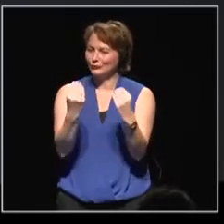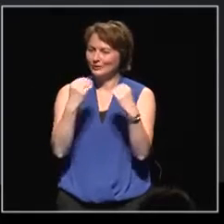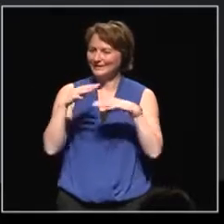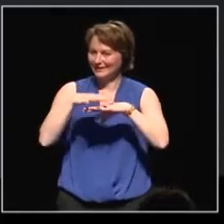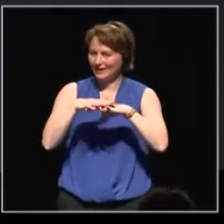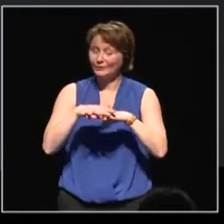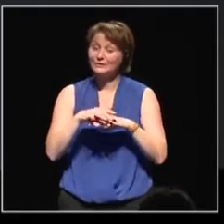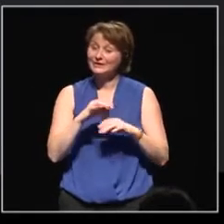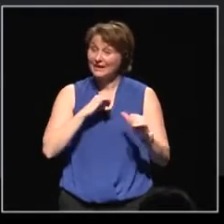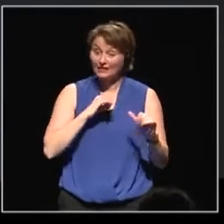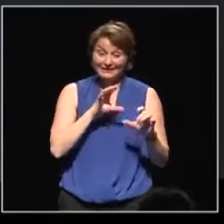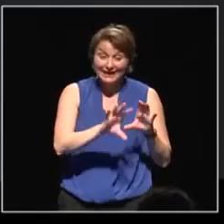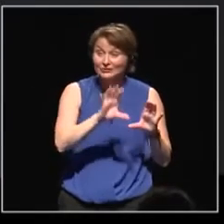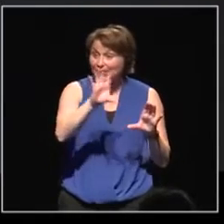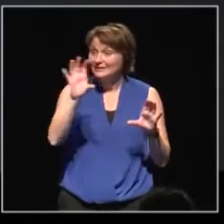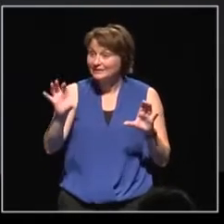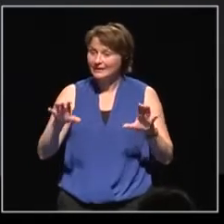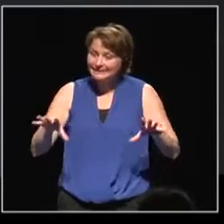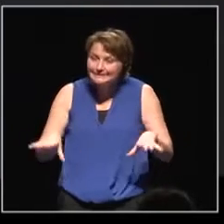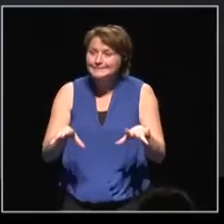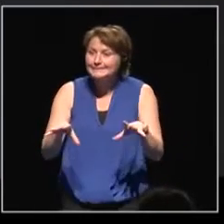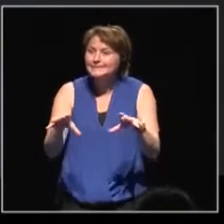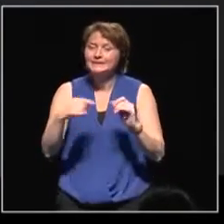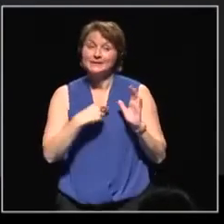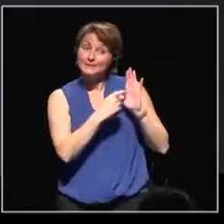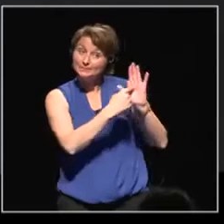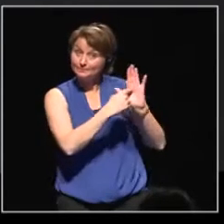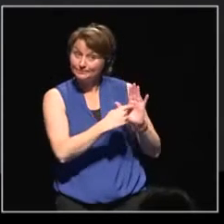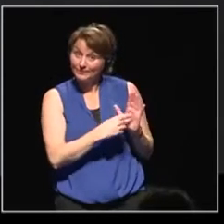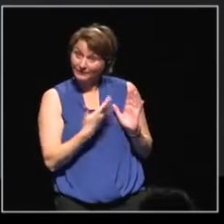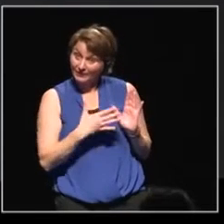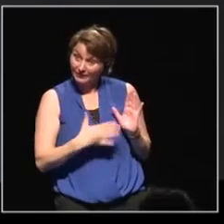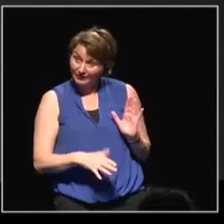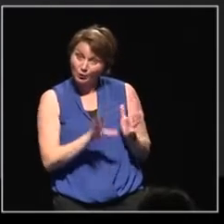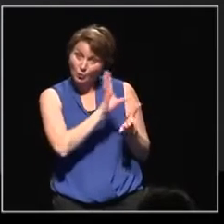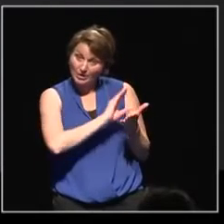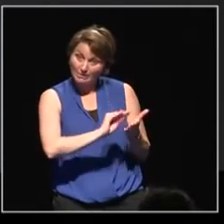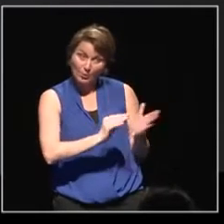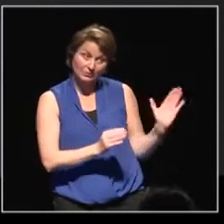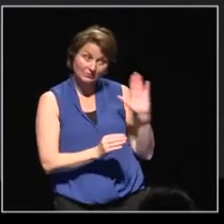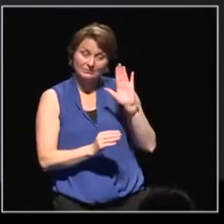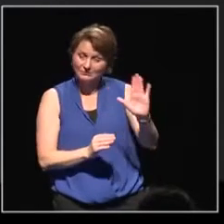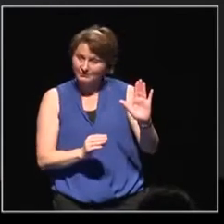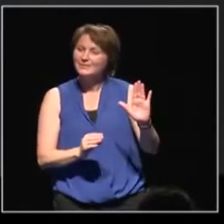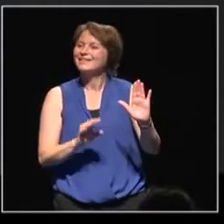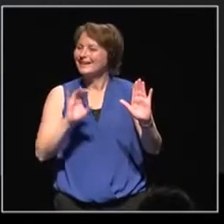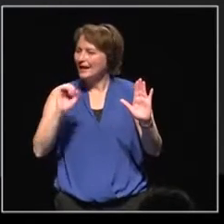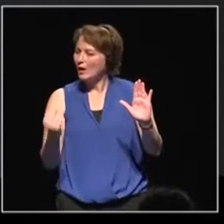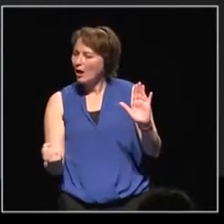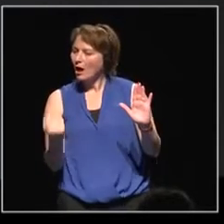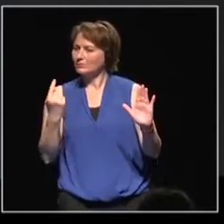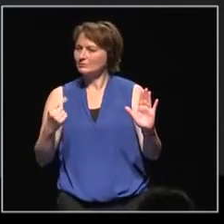the national actors with this type of process, with the type of report that comes out, and the opportunity to launch it